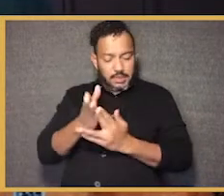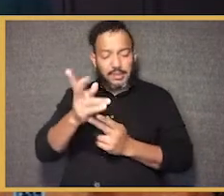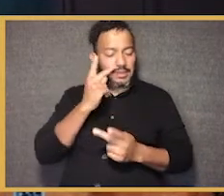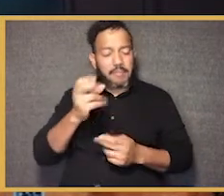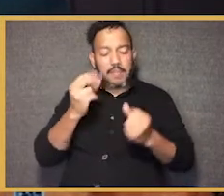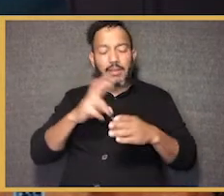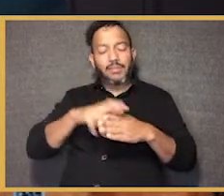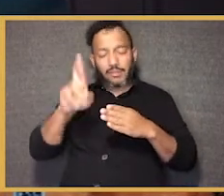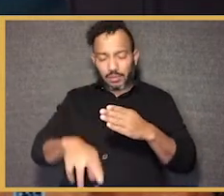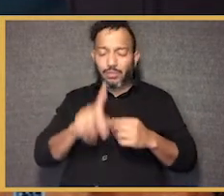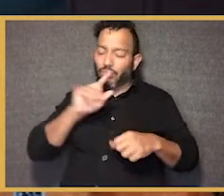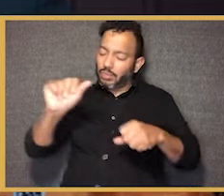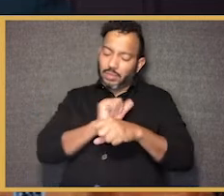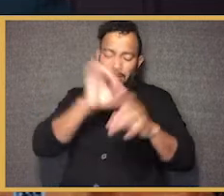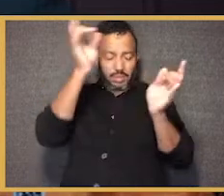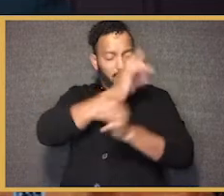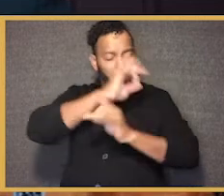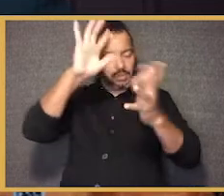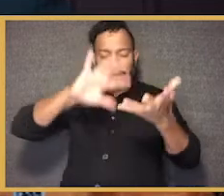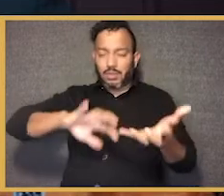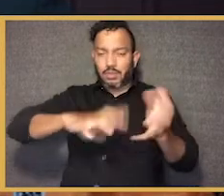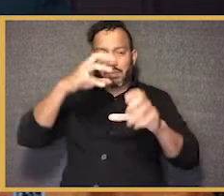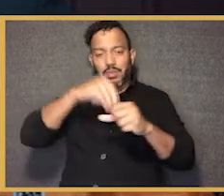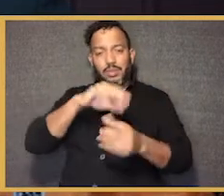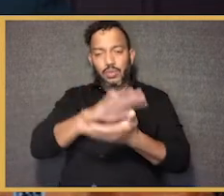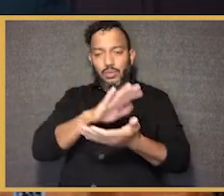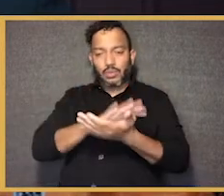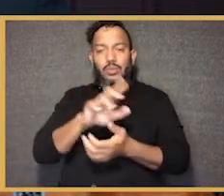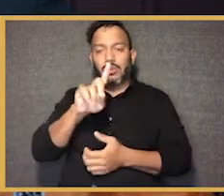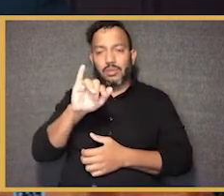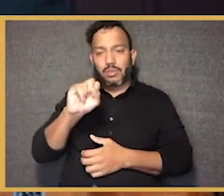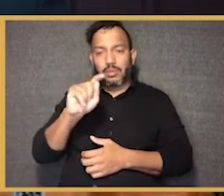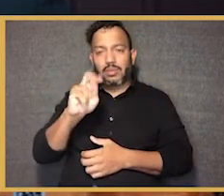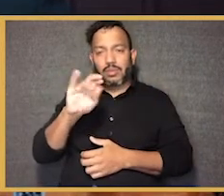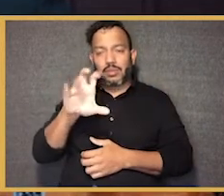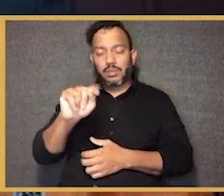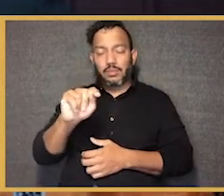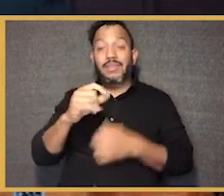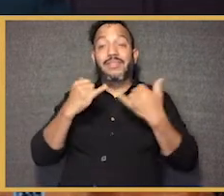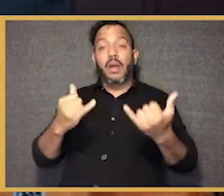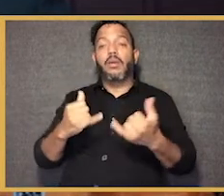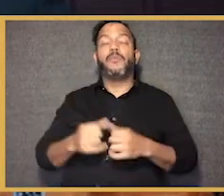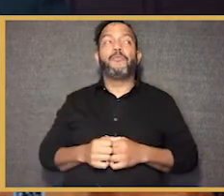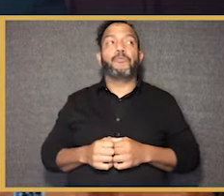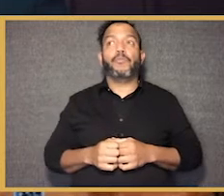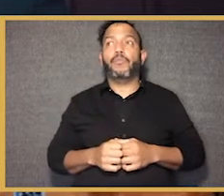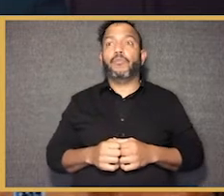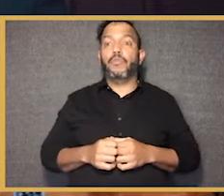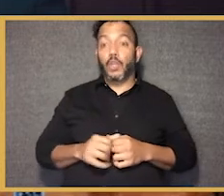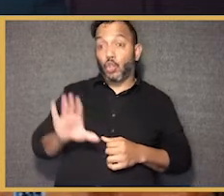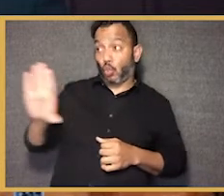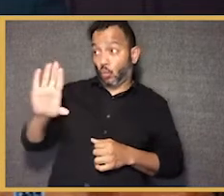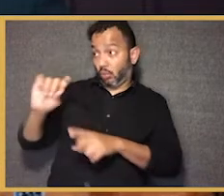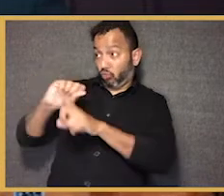through and seen some of the outcomes, truly devastating to a lot of school districts. So what opportunities